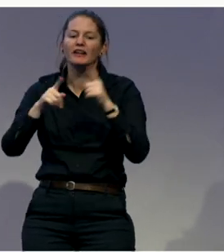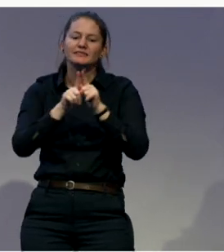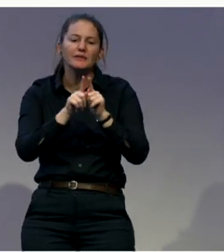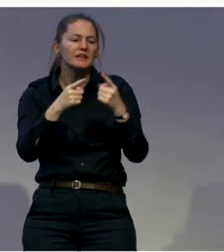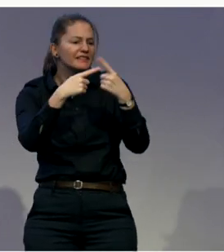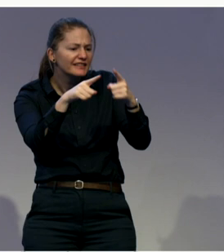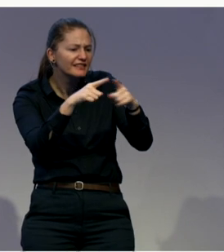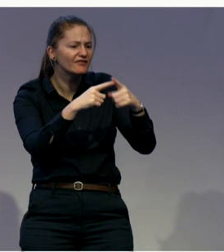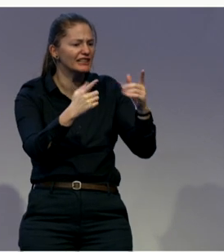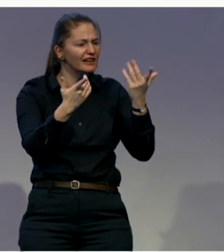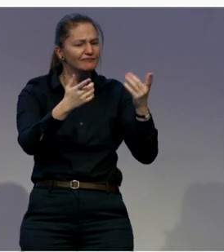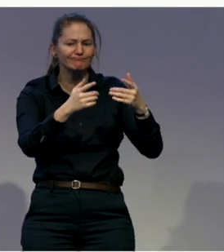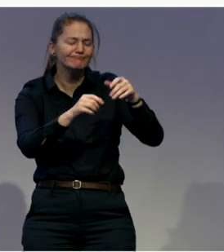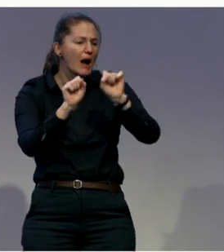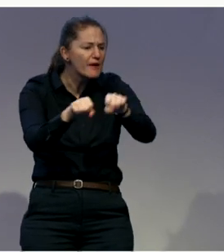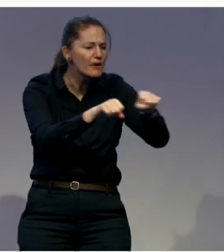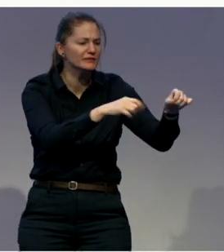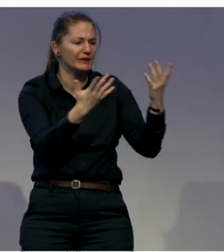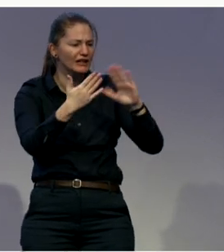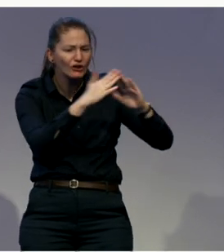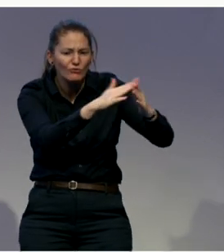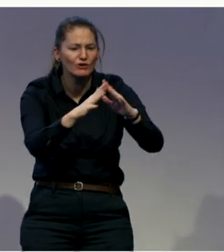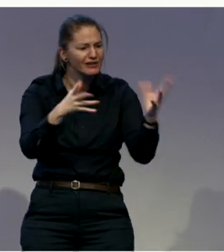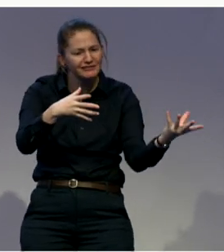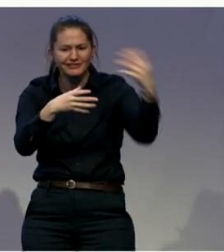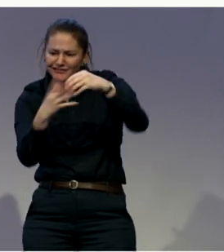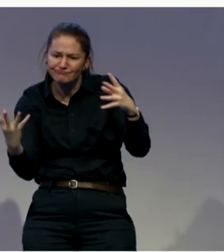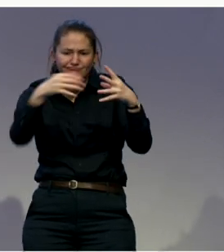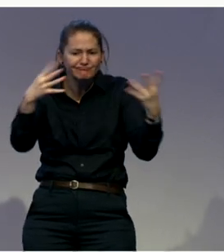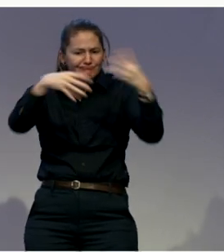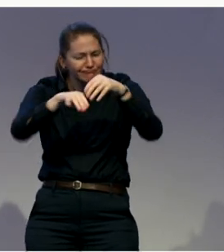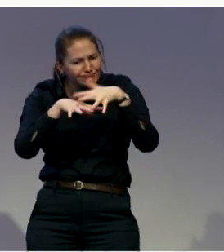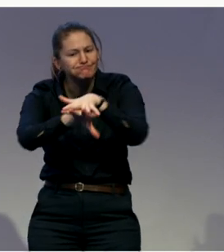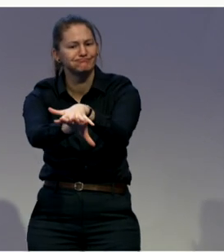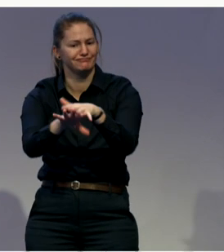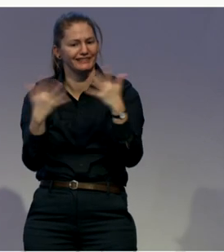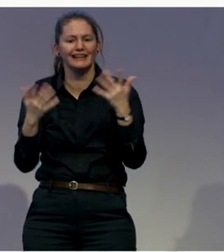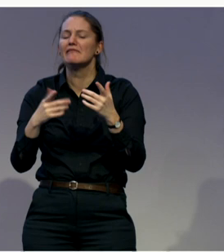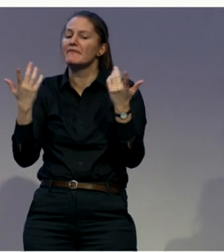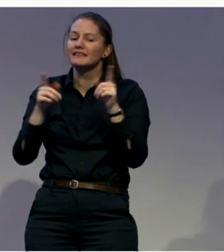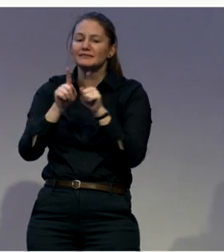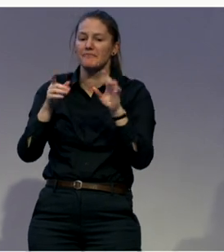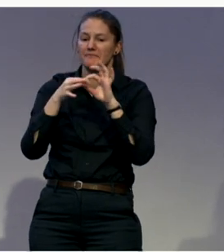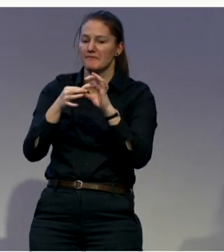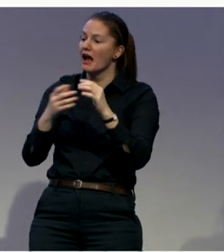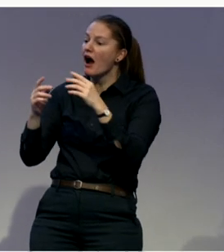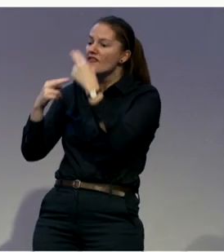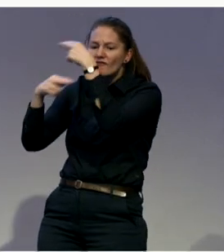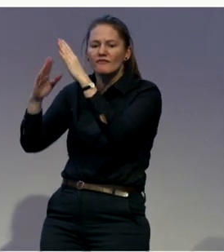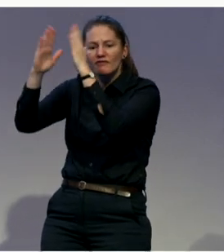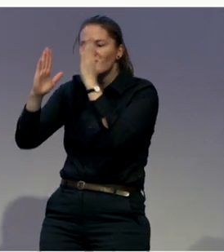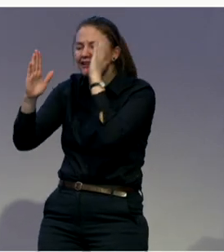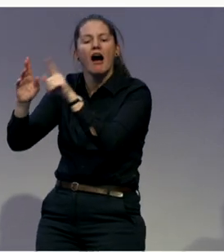have to remember that independent living is only one aspect, the independence, but also the community aspect is just as important.